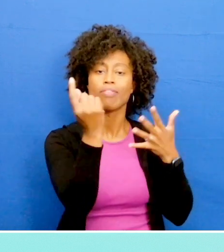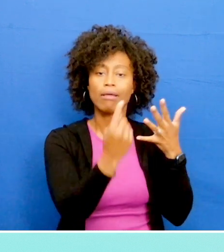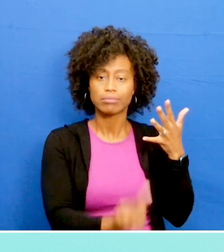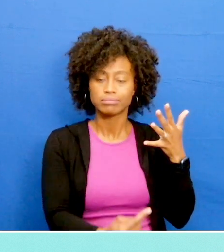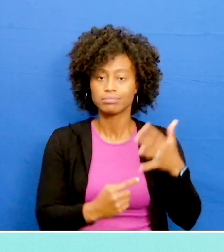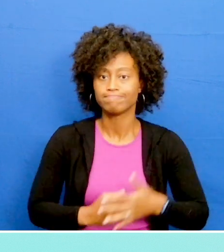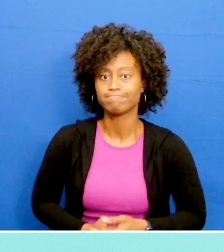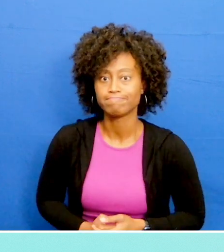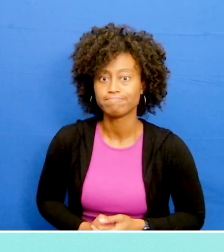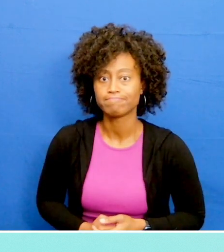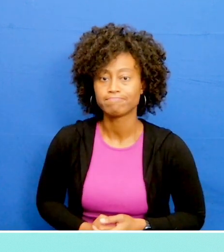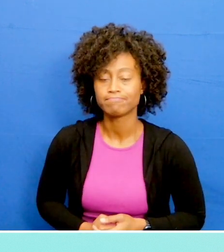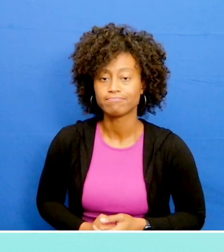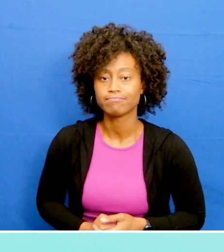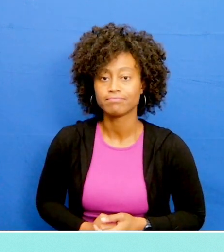important activities.